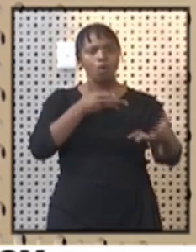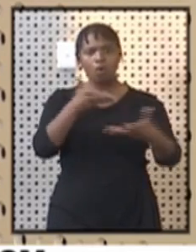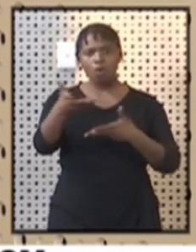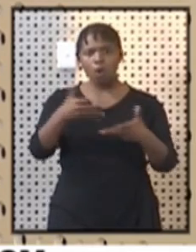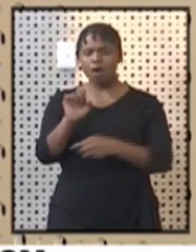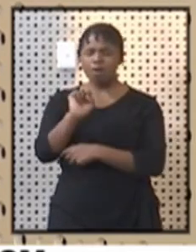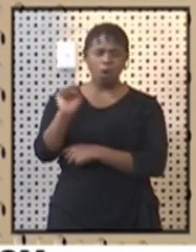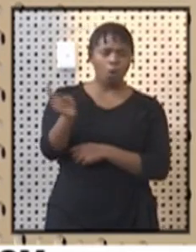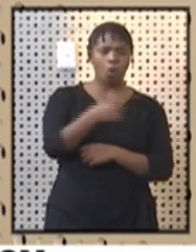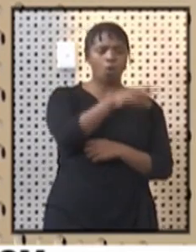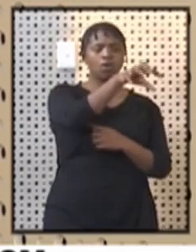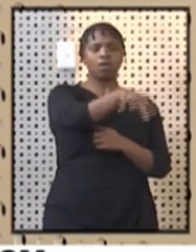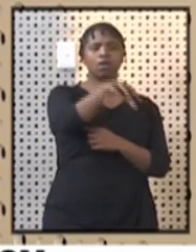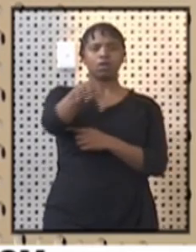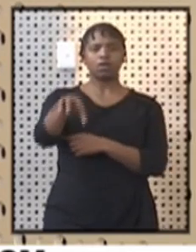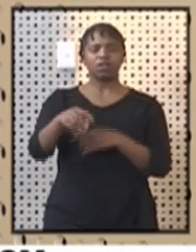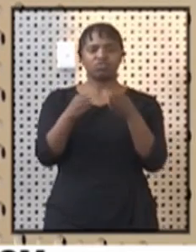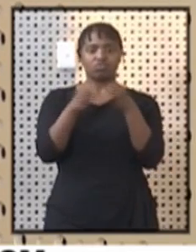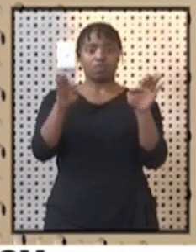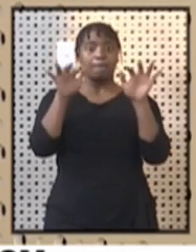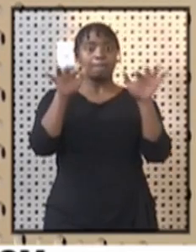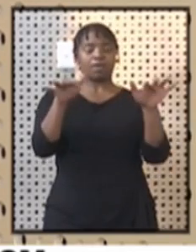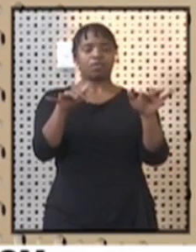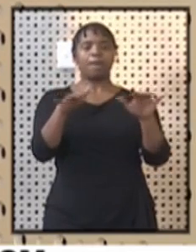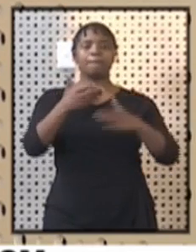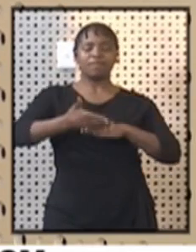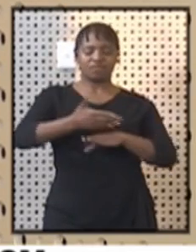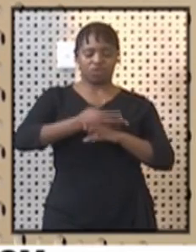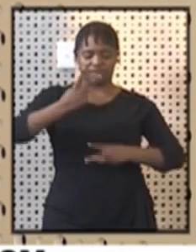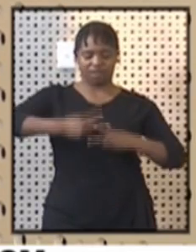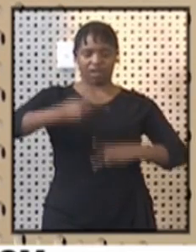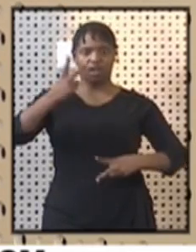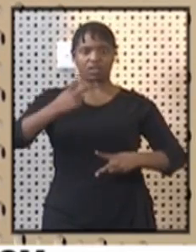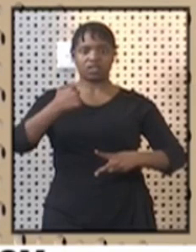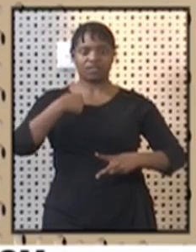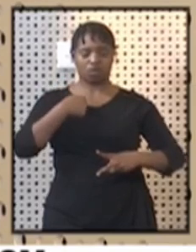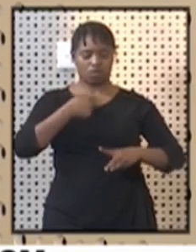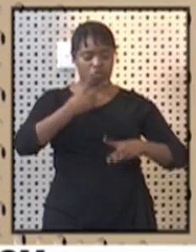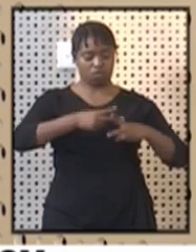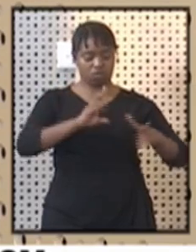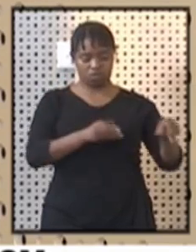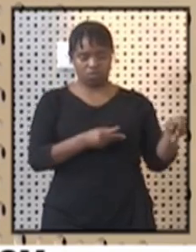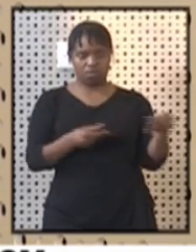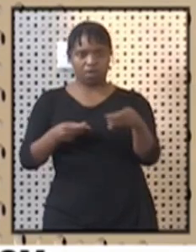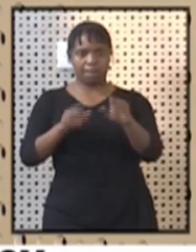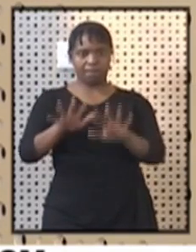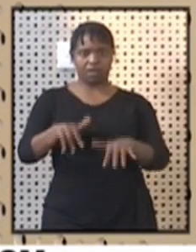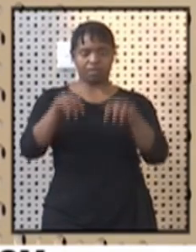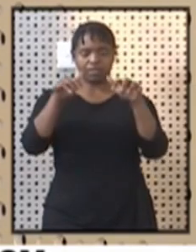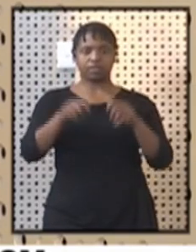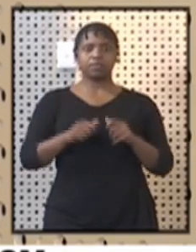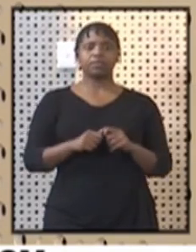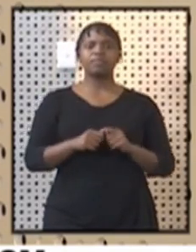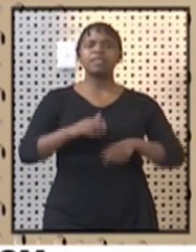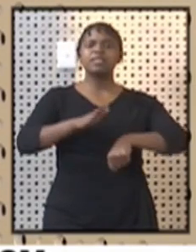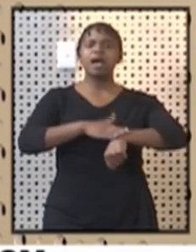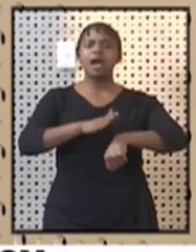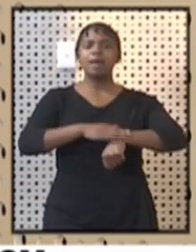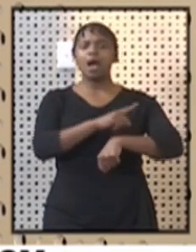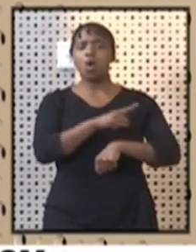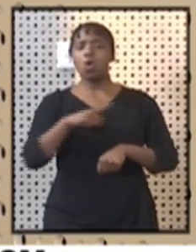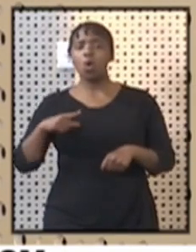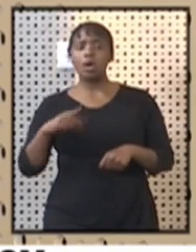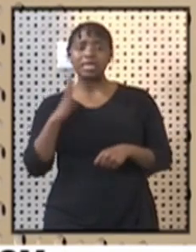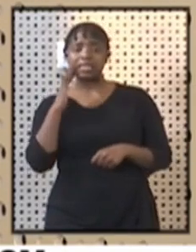all stakeholders and the general public before we finalize for submission to cabinet. The window for making inputs will